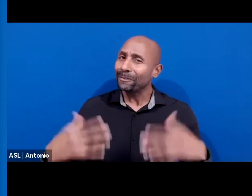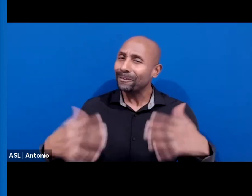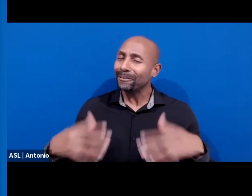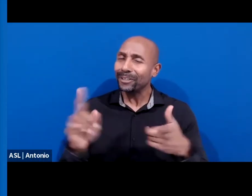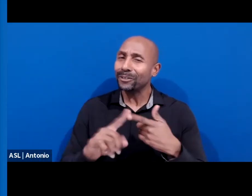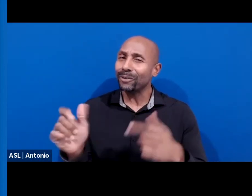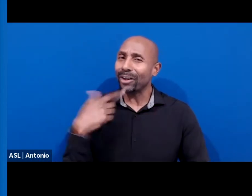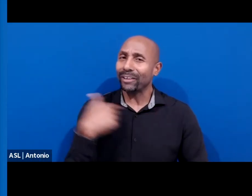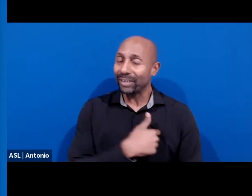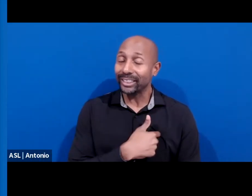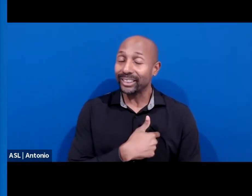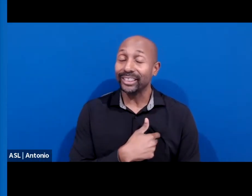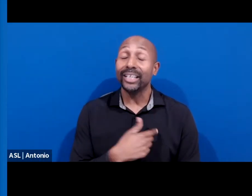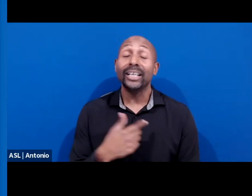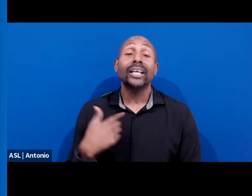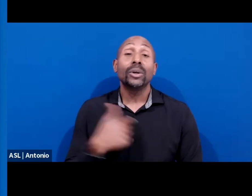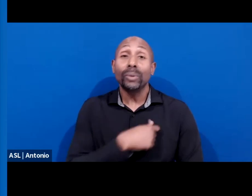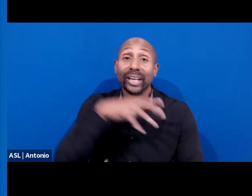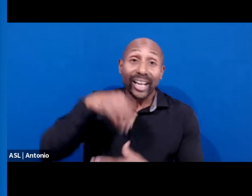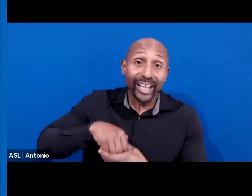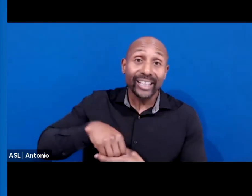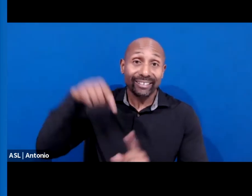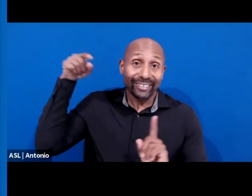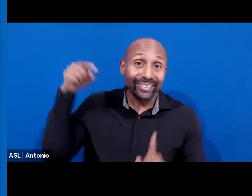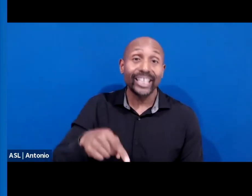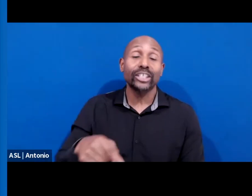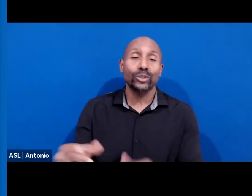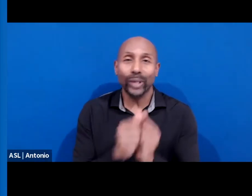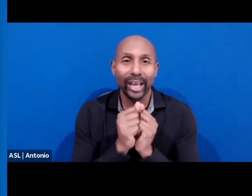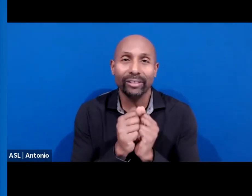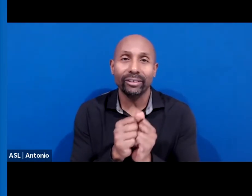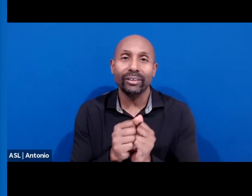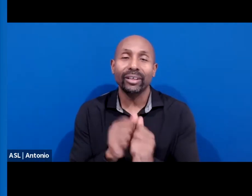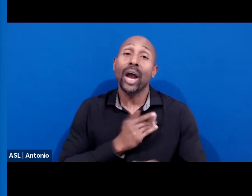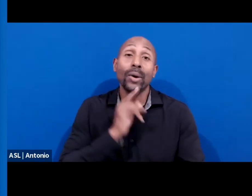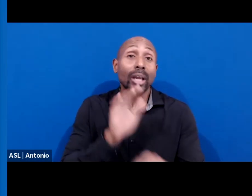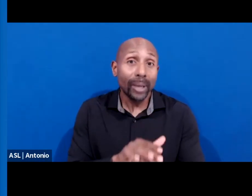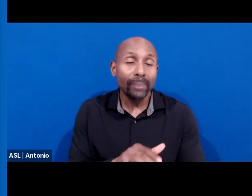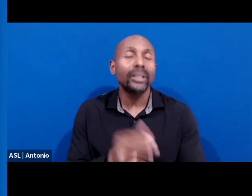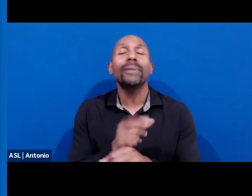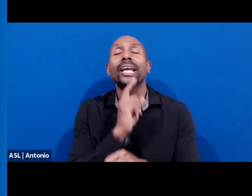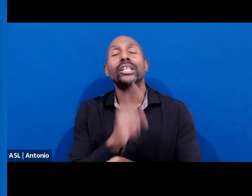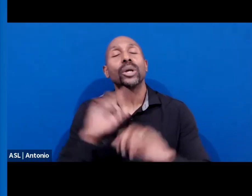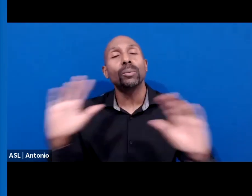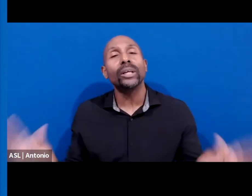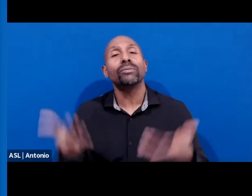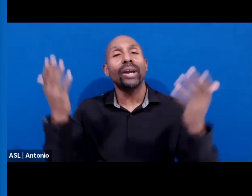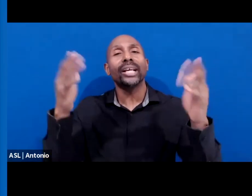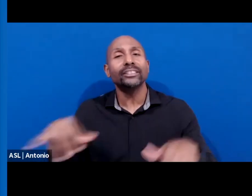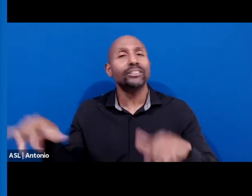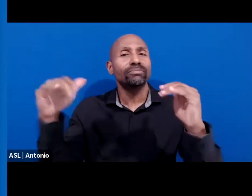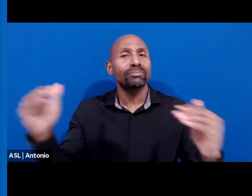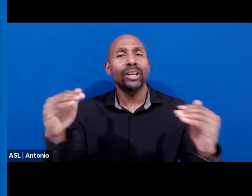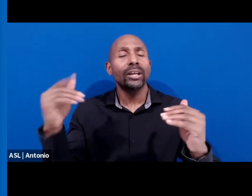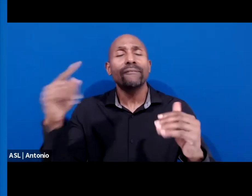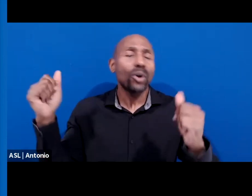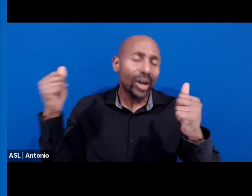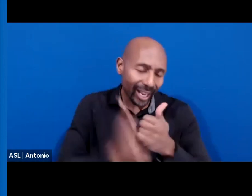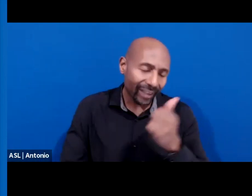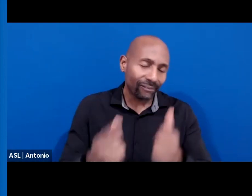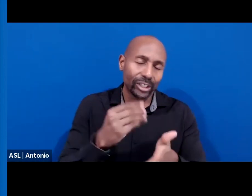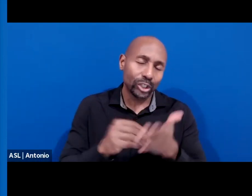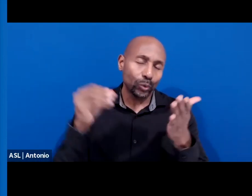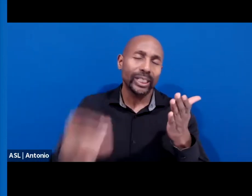Look, we're in this together. We're committed to making sure we raise the bar across the country for every student,